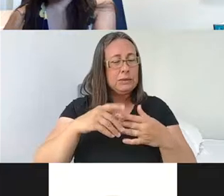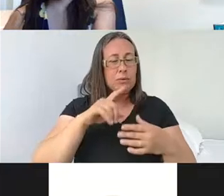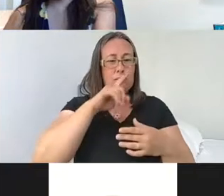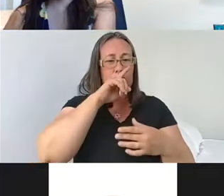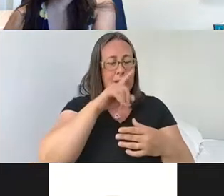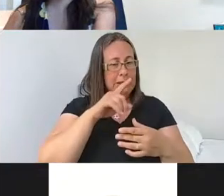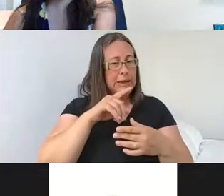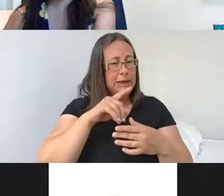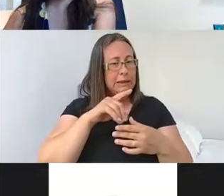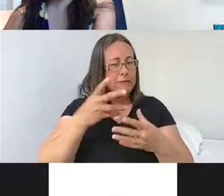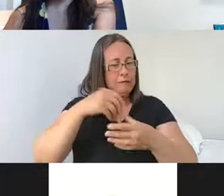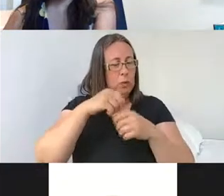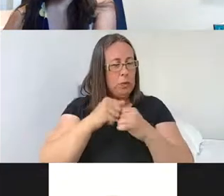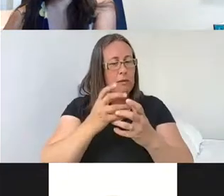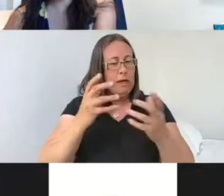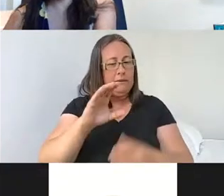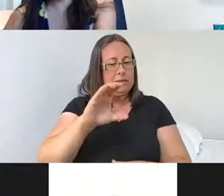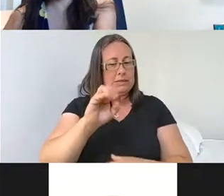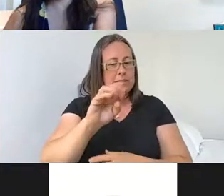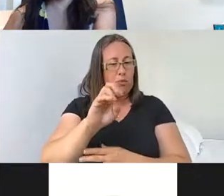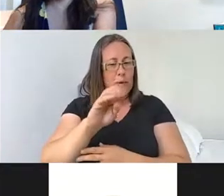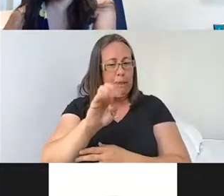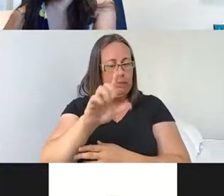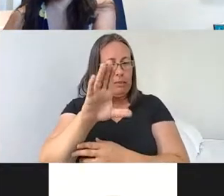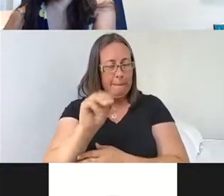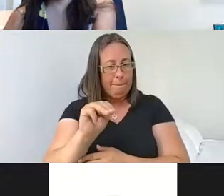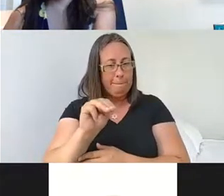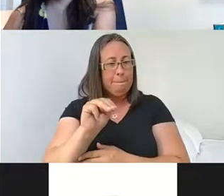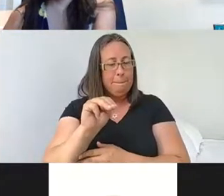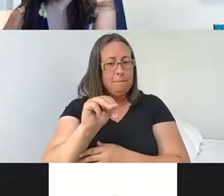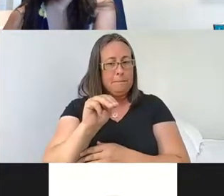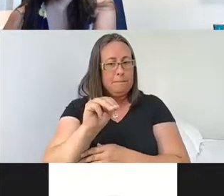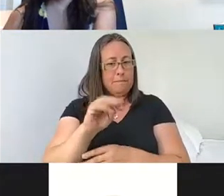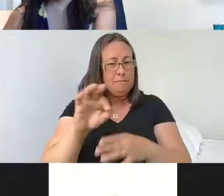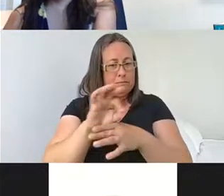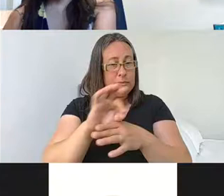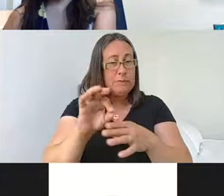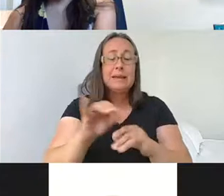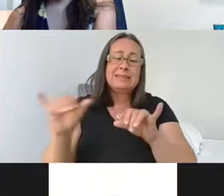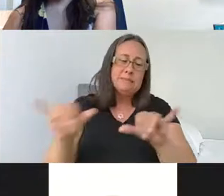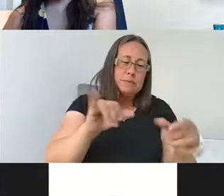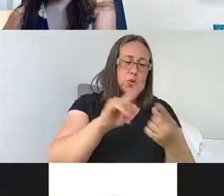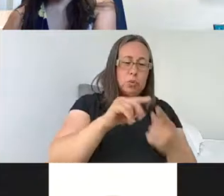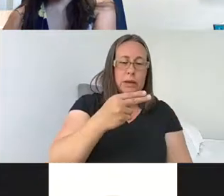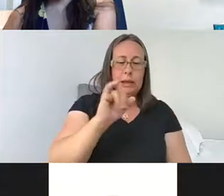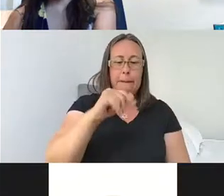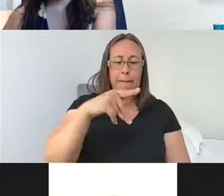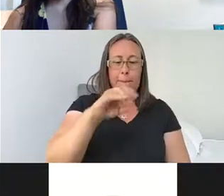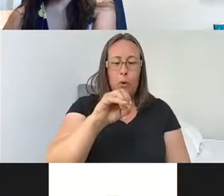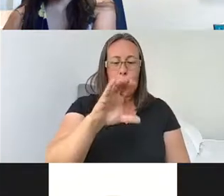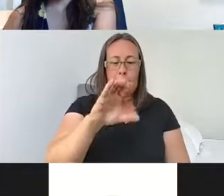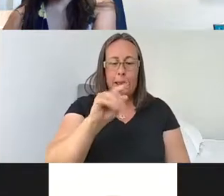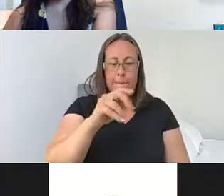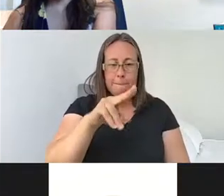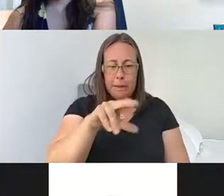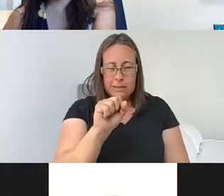cerebellar dependent learning. And similar to what we saw on the hippocampus, um, we saw here again, we're going